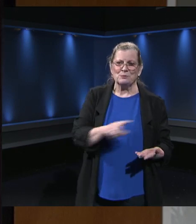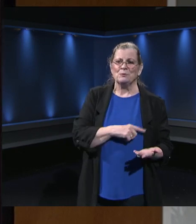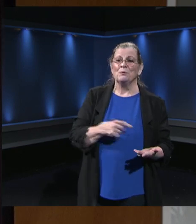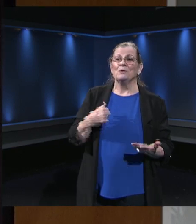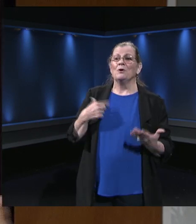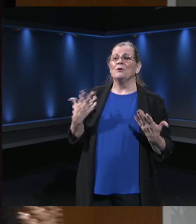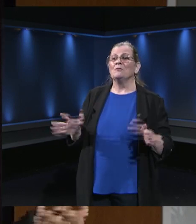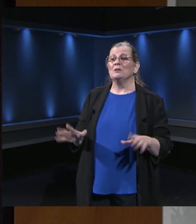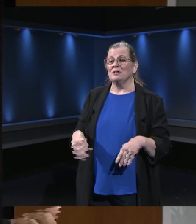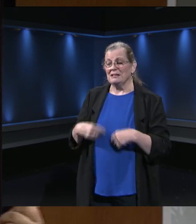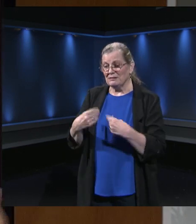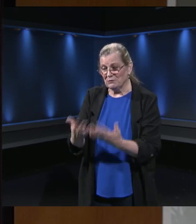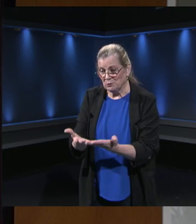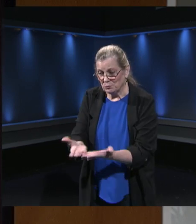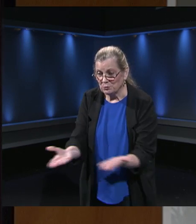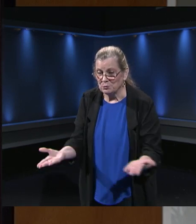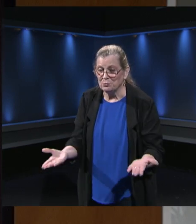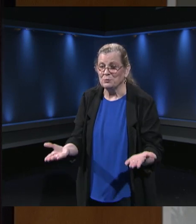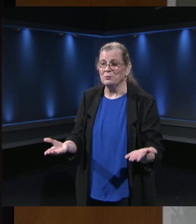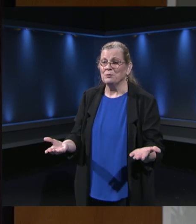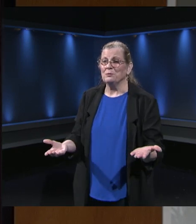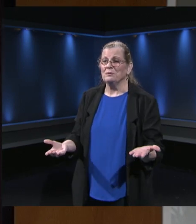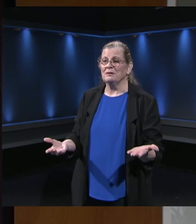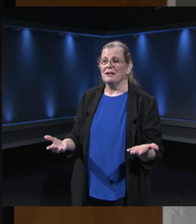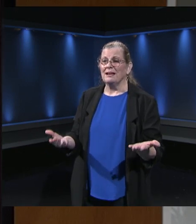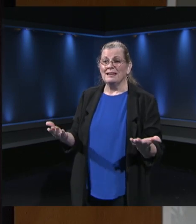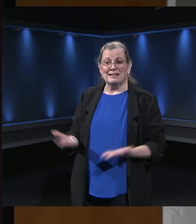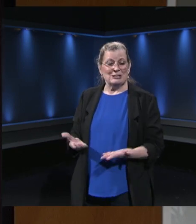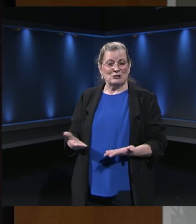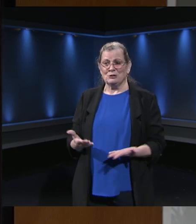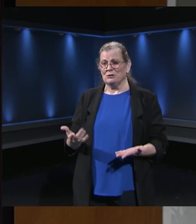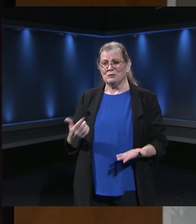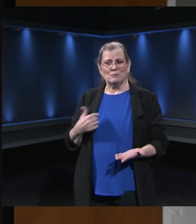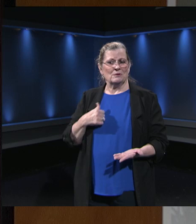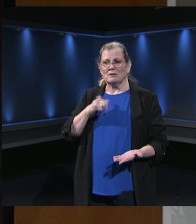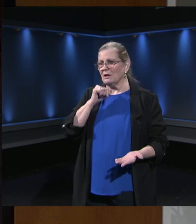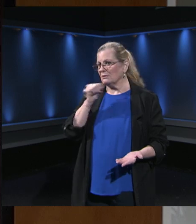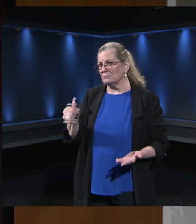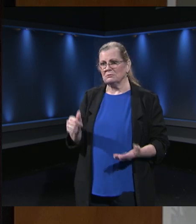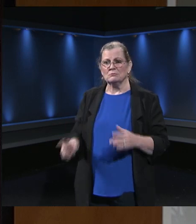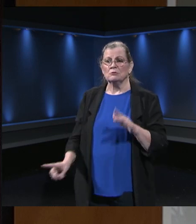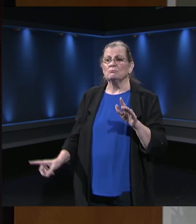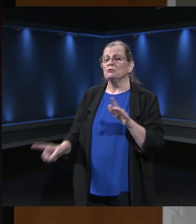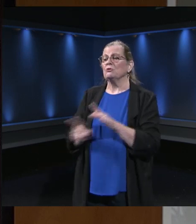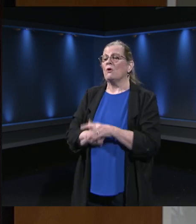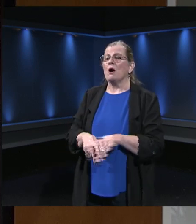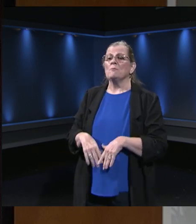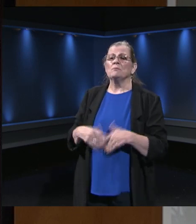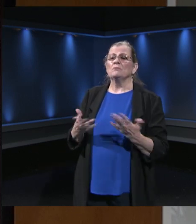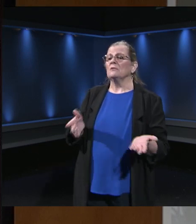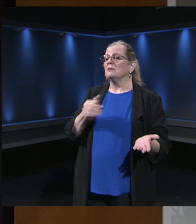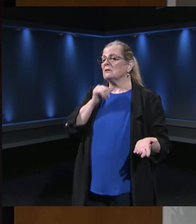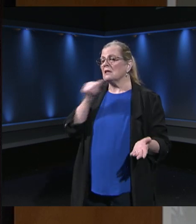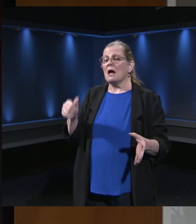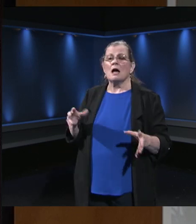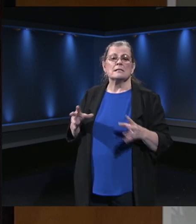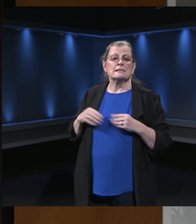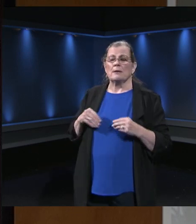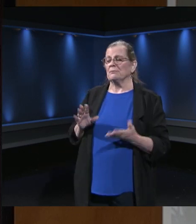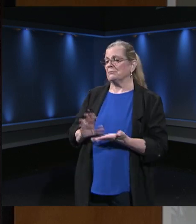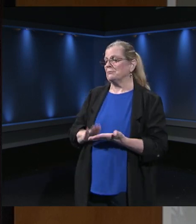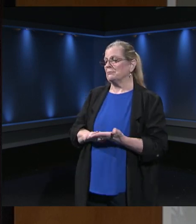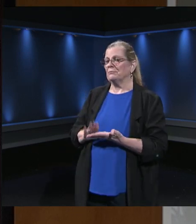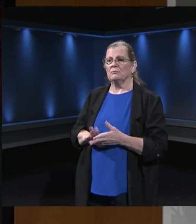I know that no one here or at schools, we don't show up for income or accolades and we don't often get it, but we are here because of your children.